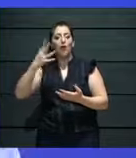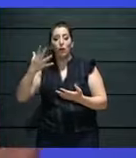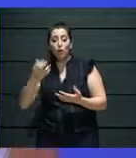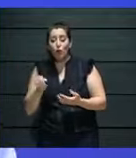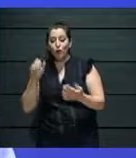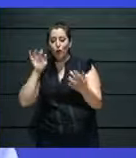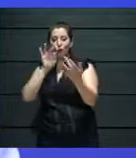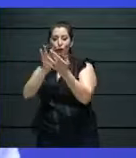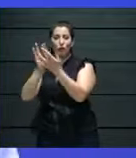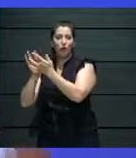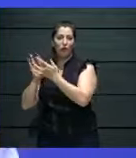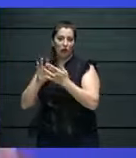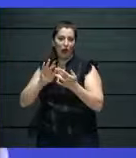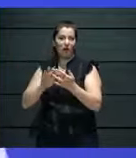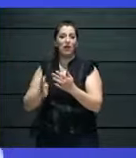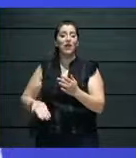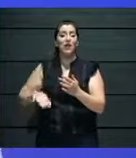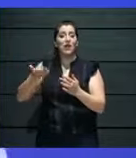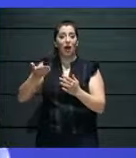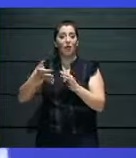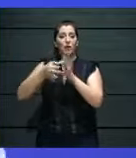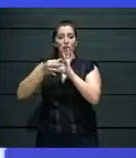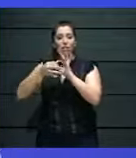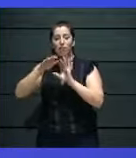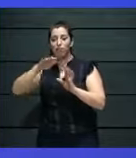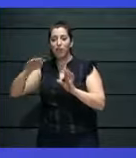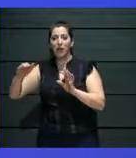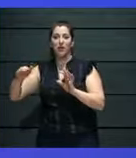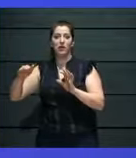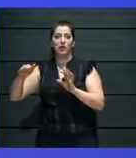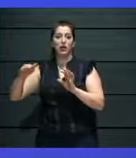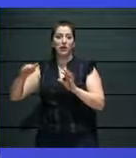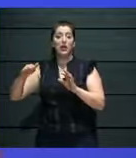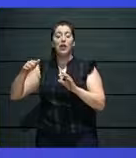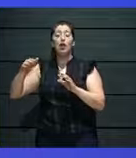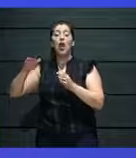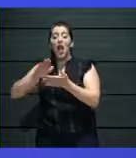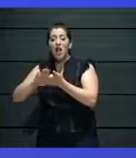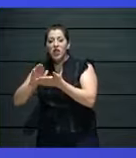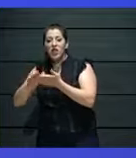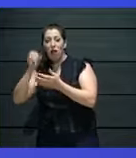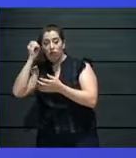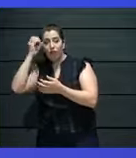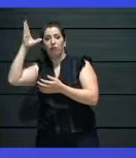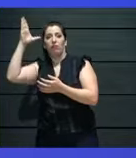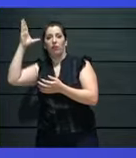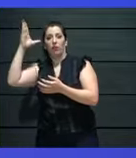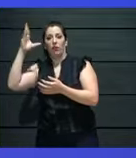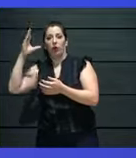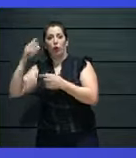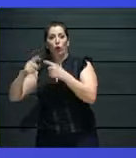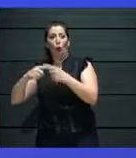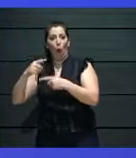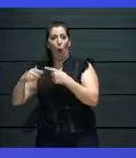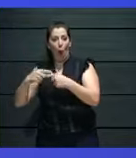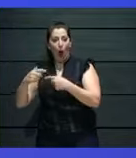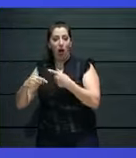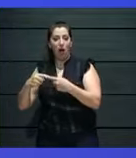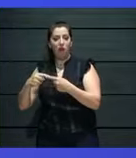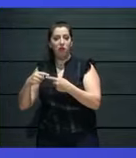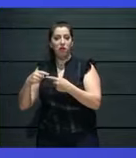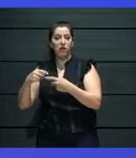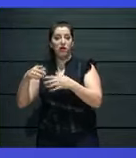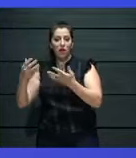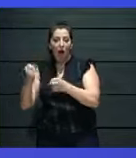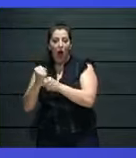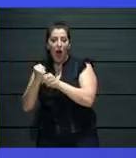engage and you work. And most of the time, this is going to be a 16-year-old kid. It is surely not some 44-year-old dad who is going to tell you